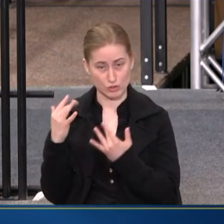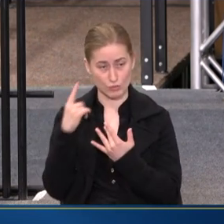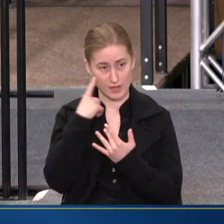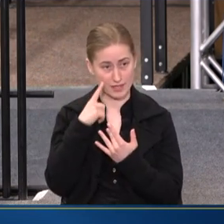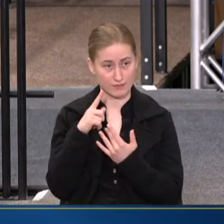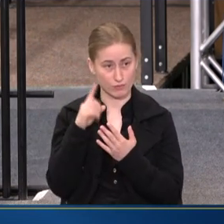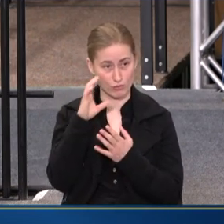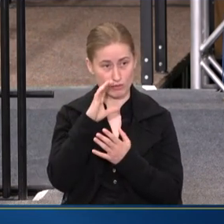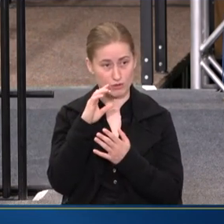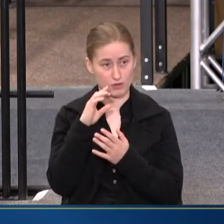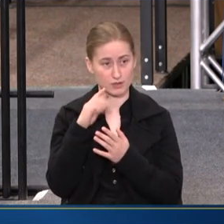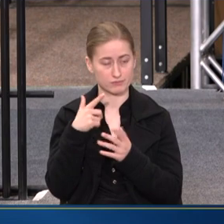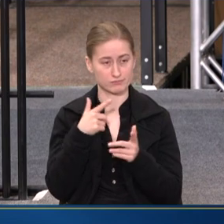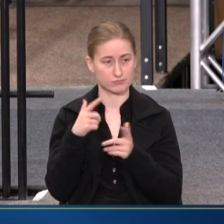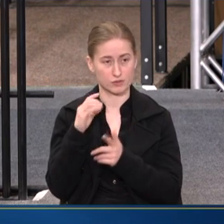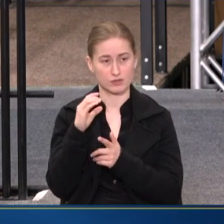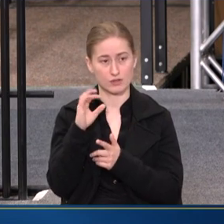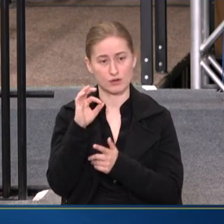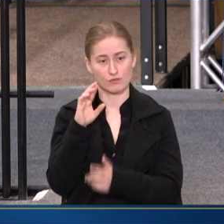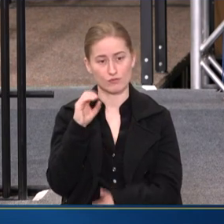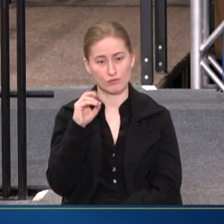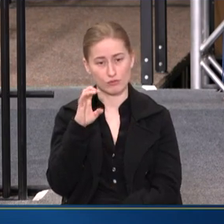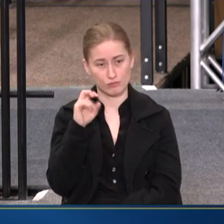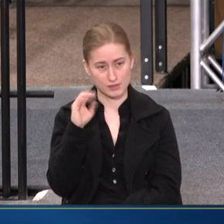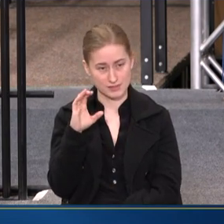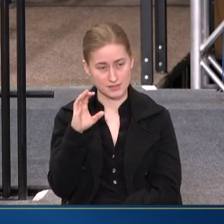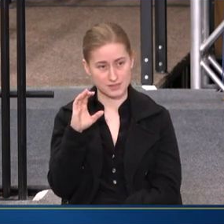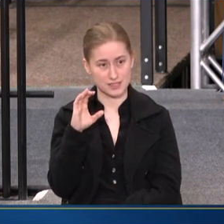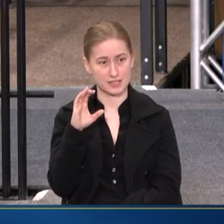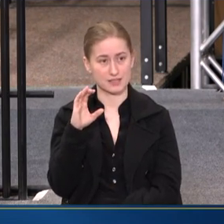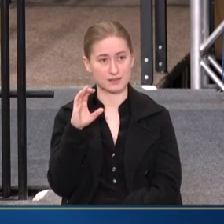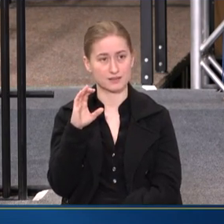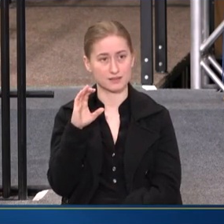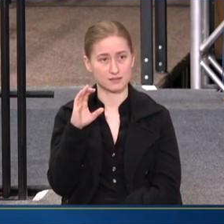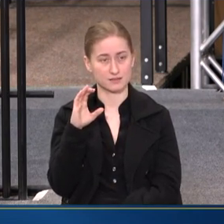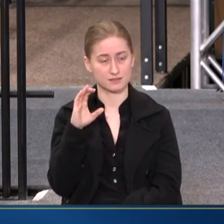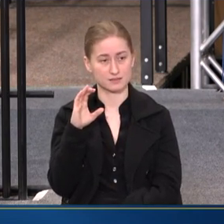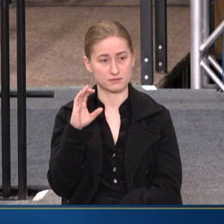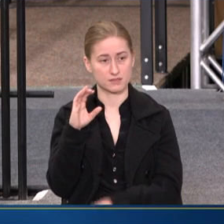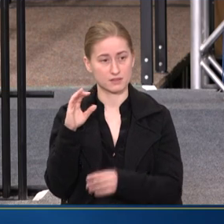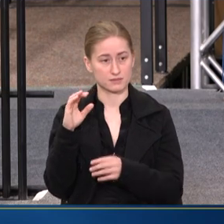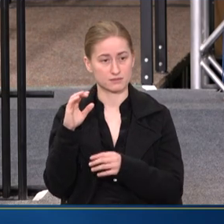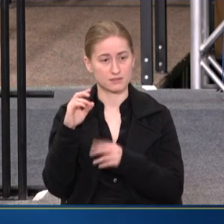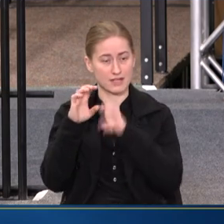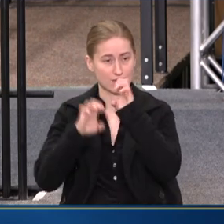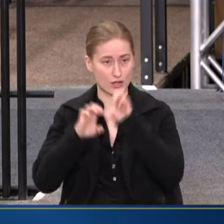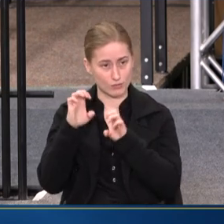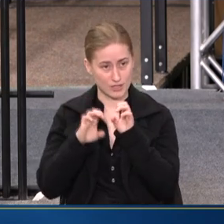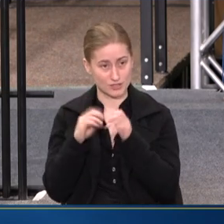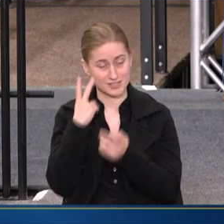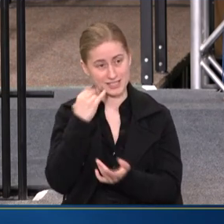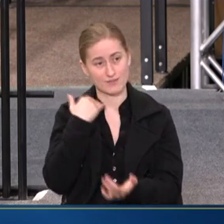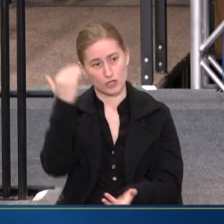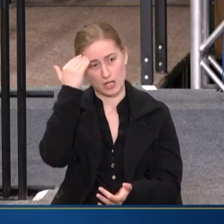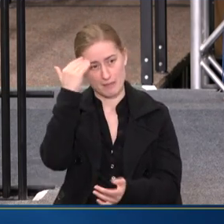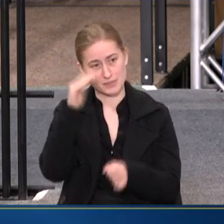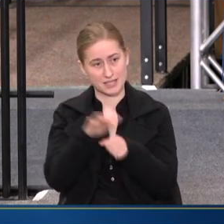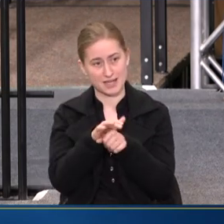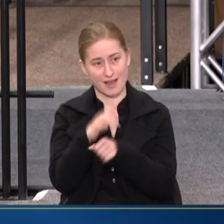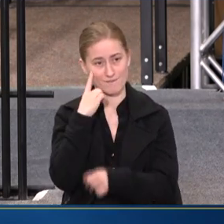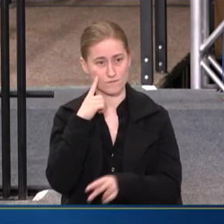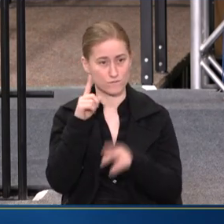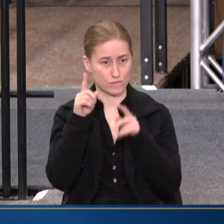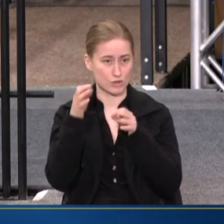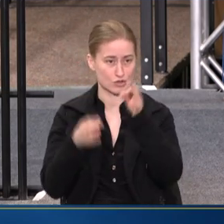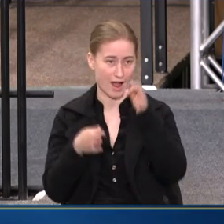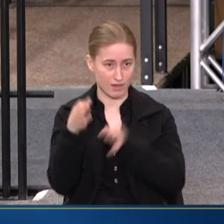forensic evaluation at state hospitals to determine competency to stand trial. The